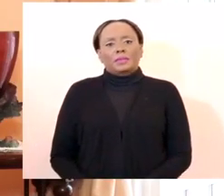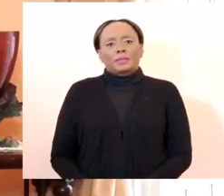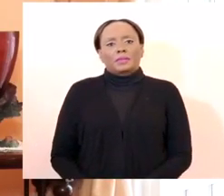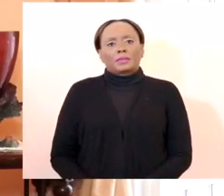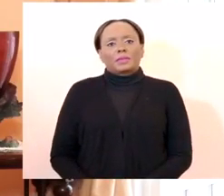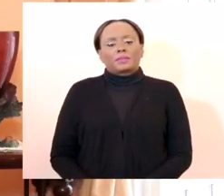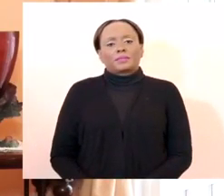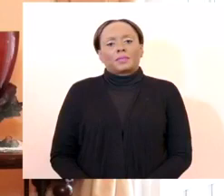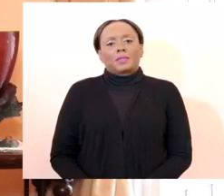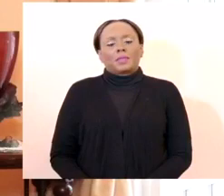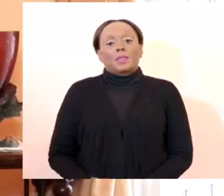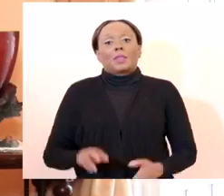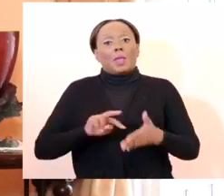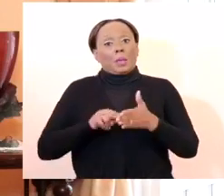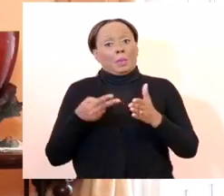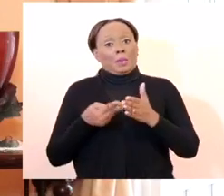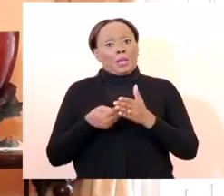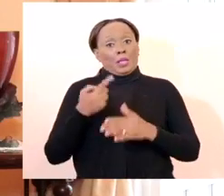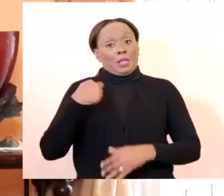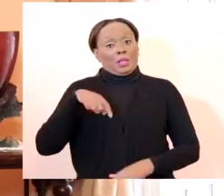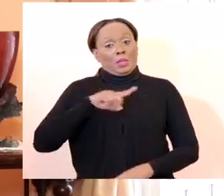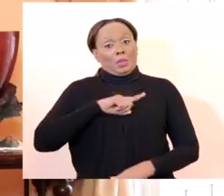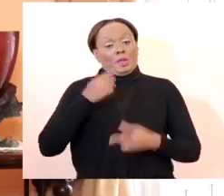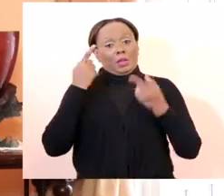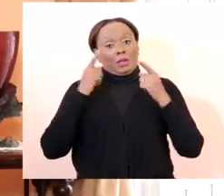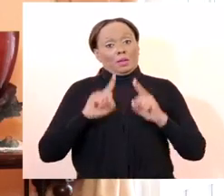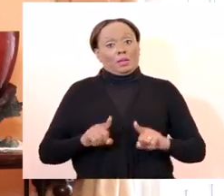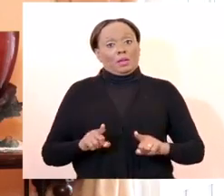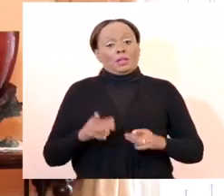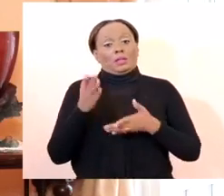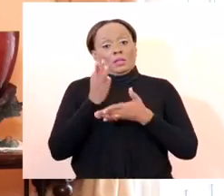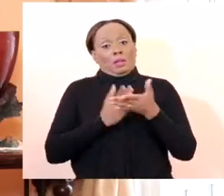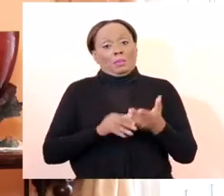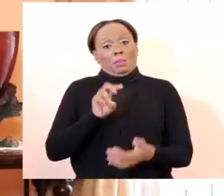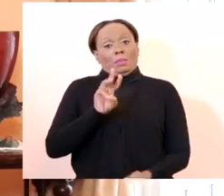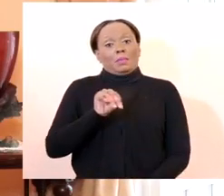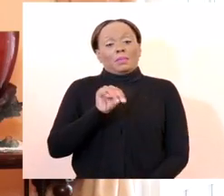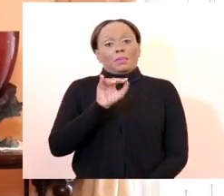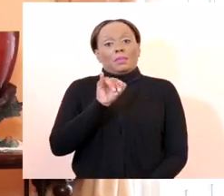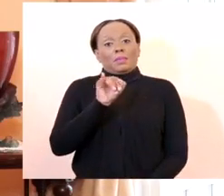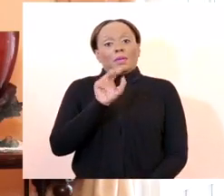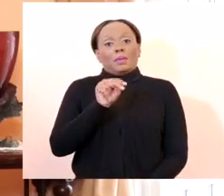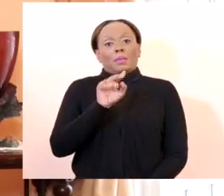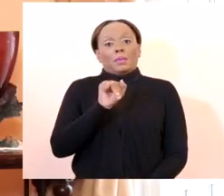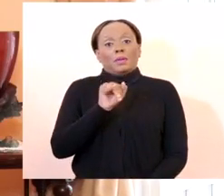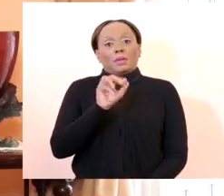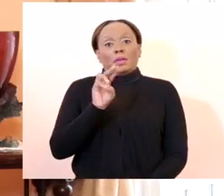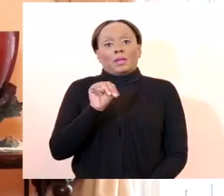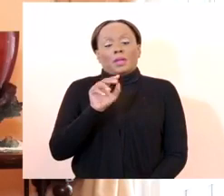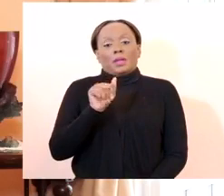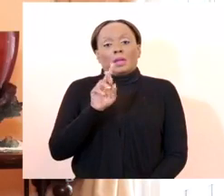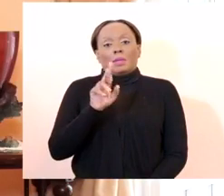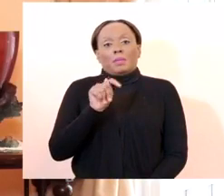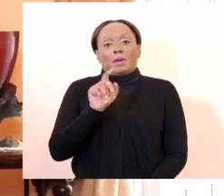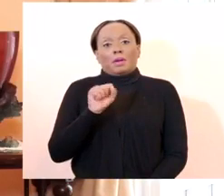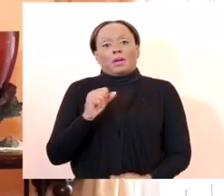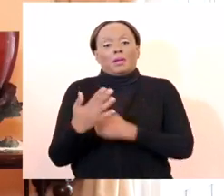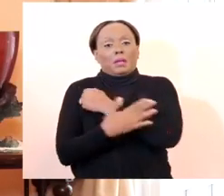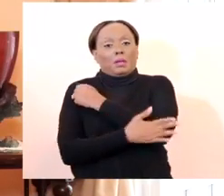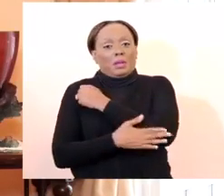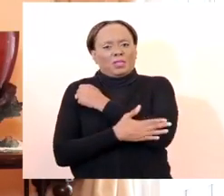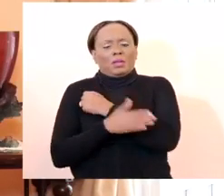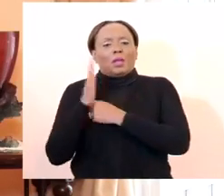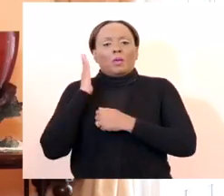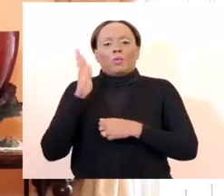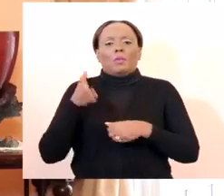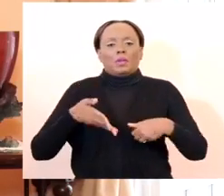Subcommittee has agreed that certain mini-marts in rural Barbados will be allowed